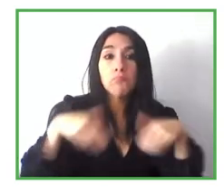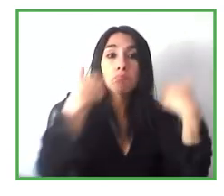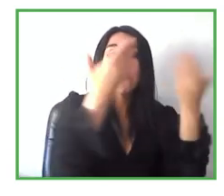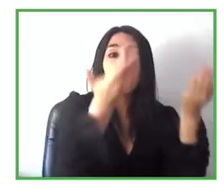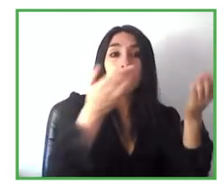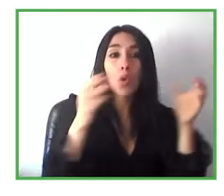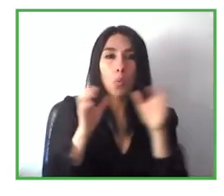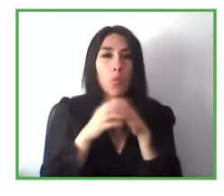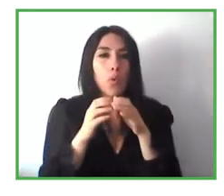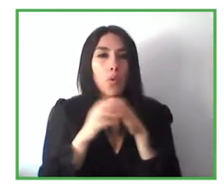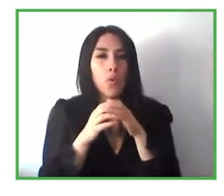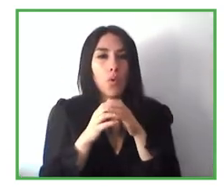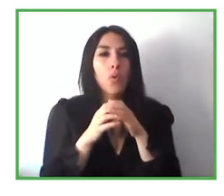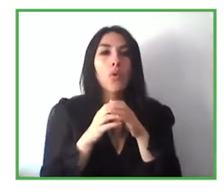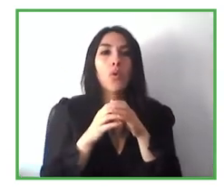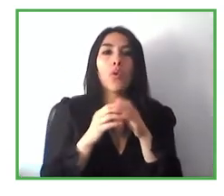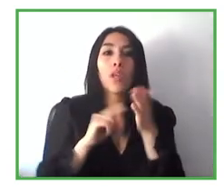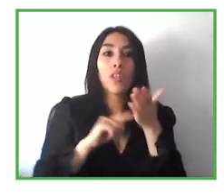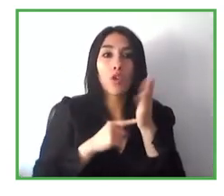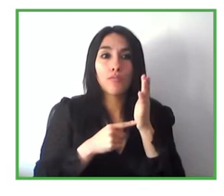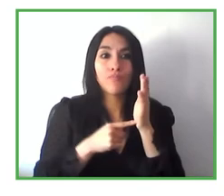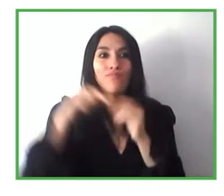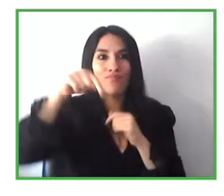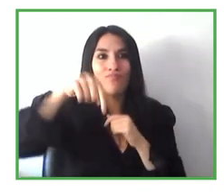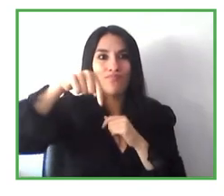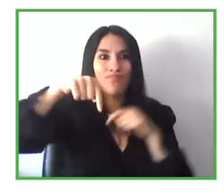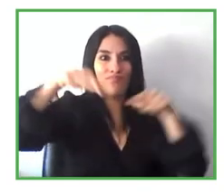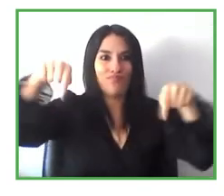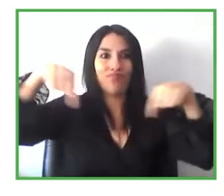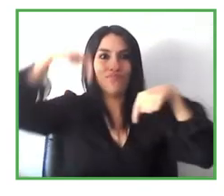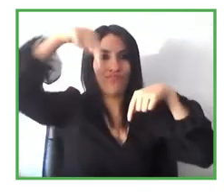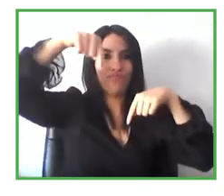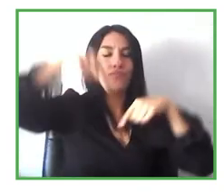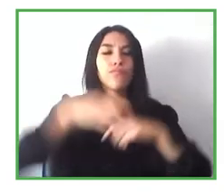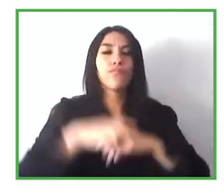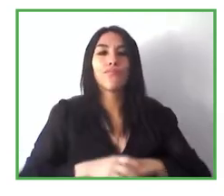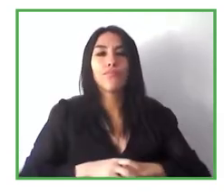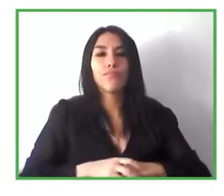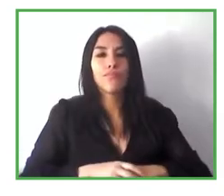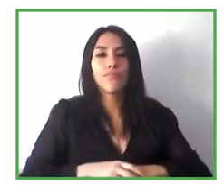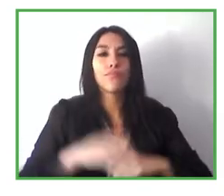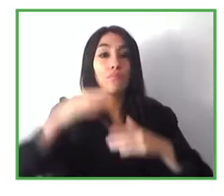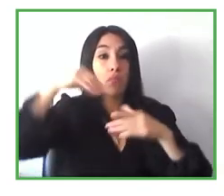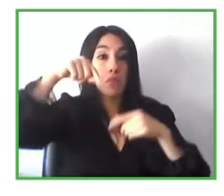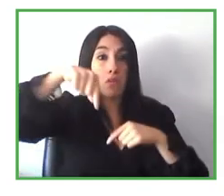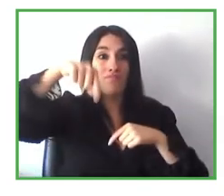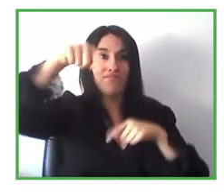we would be we would have this embedded.